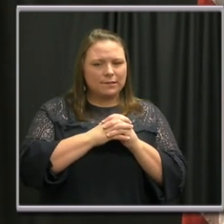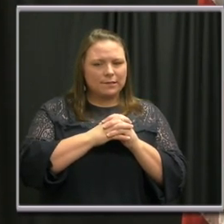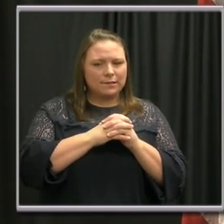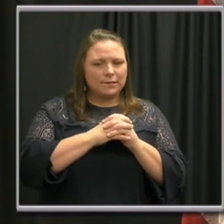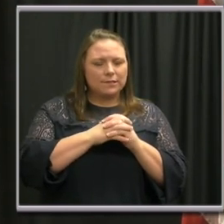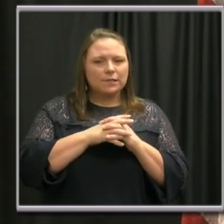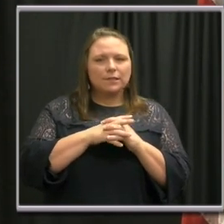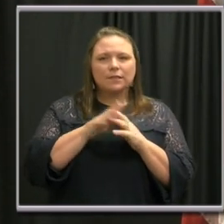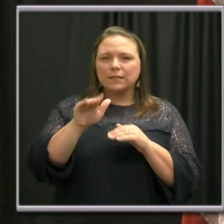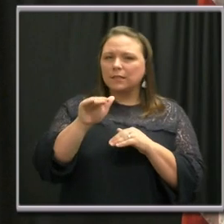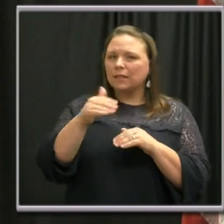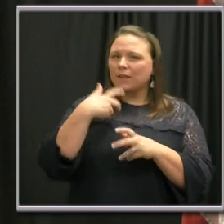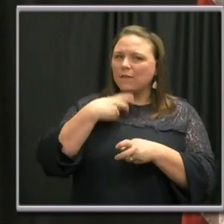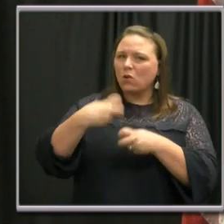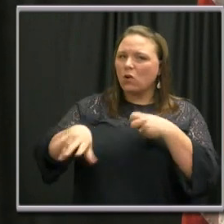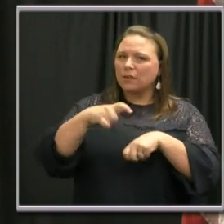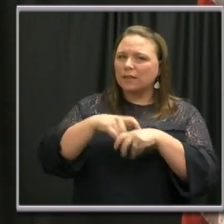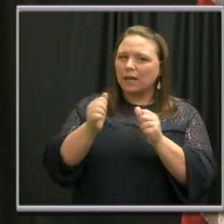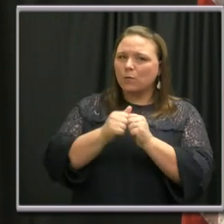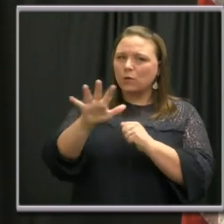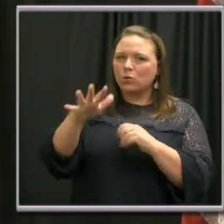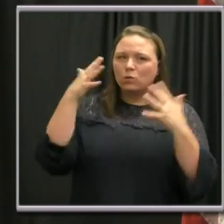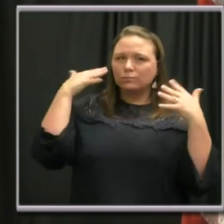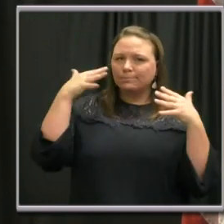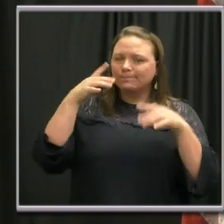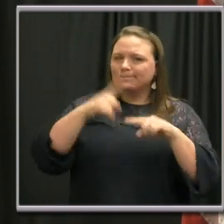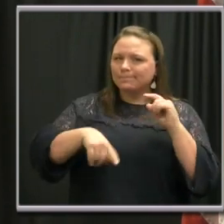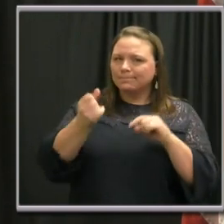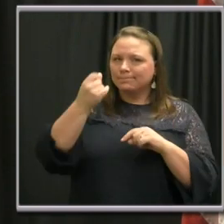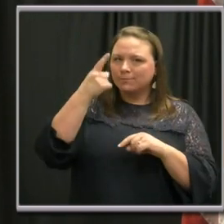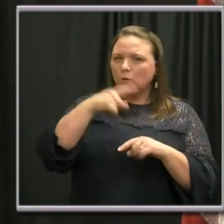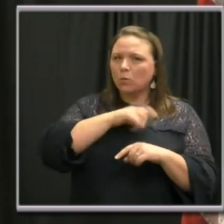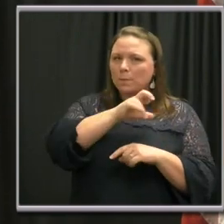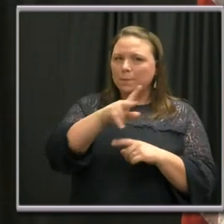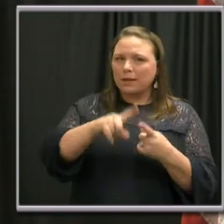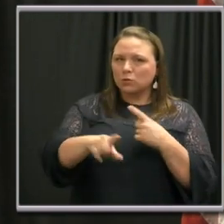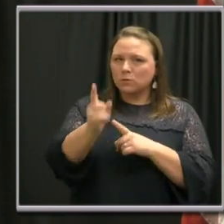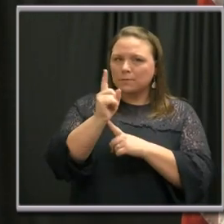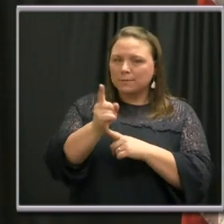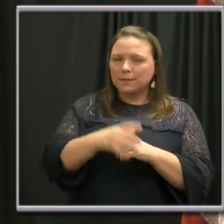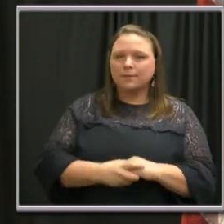Tozin, we're having a little trouble with your audio. We're going to come back to you.